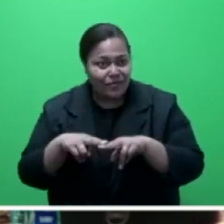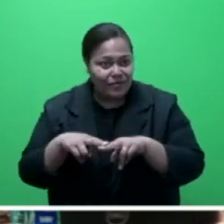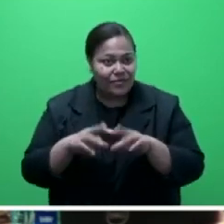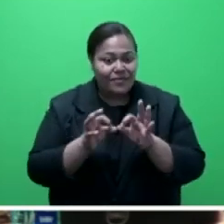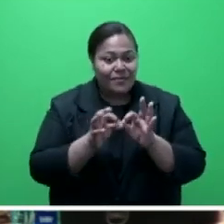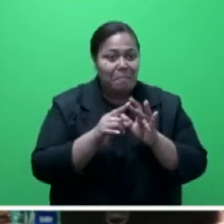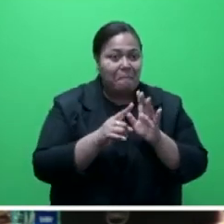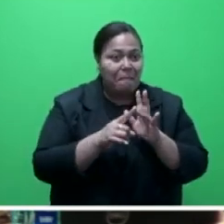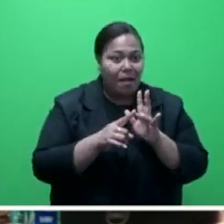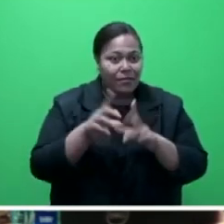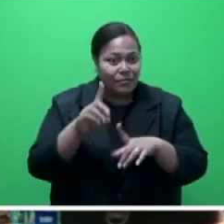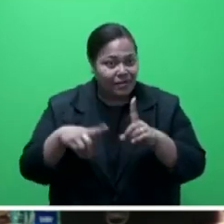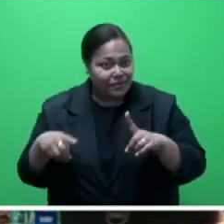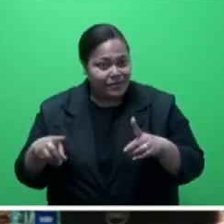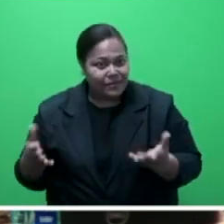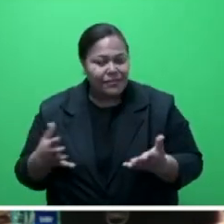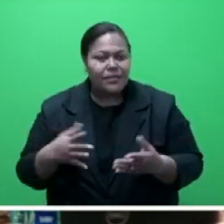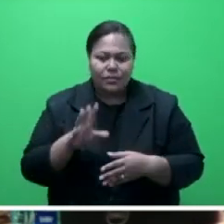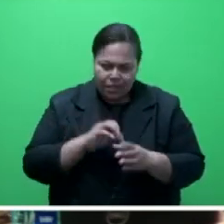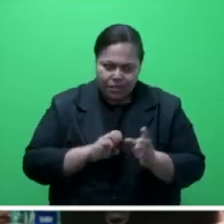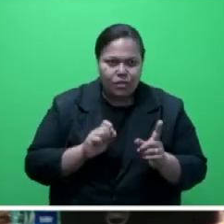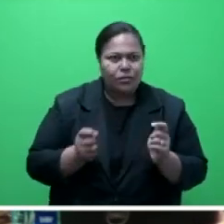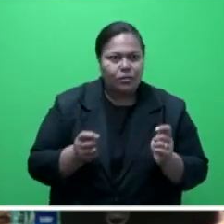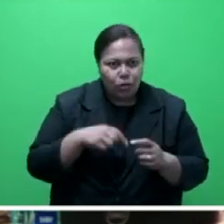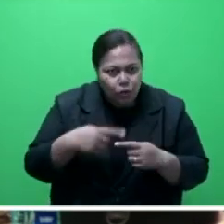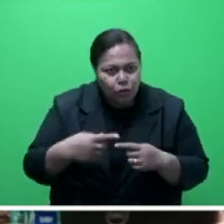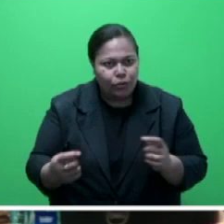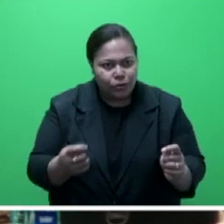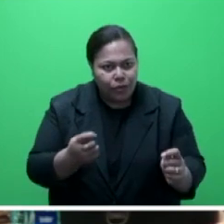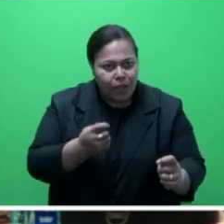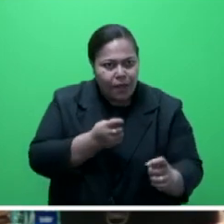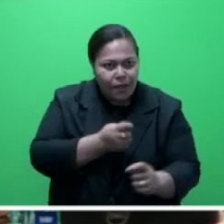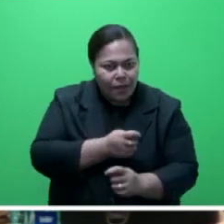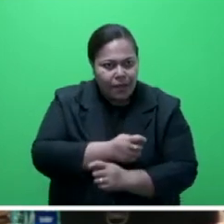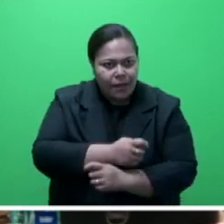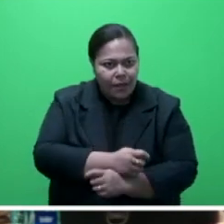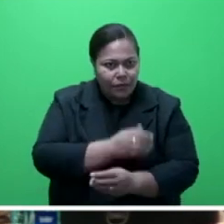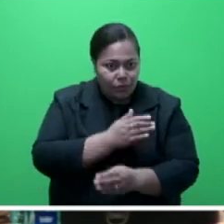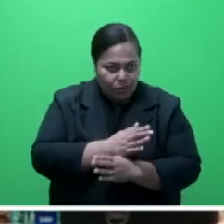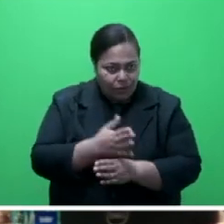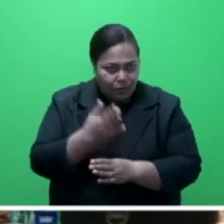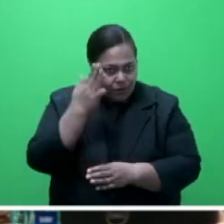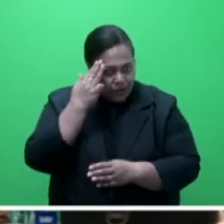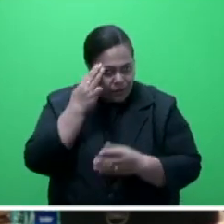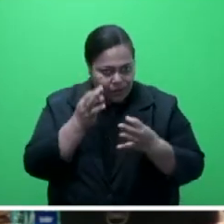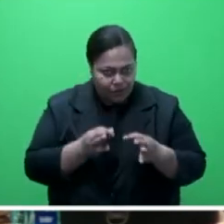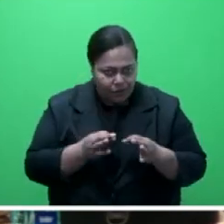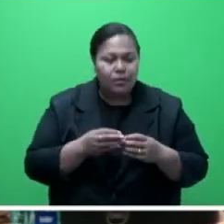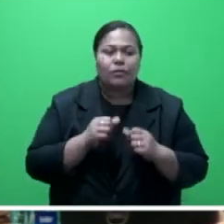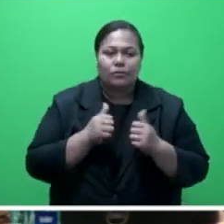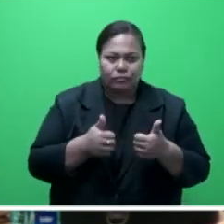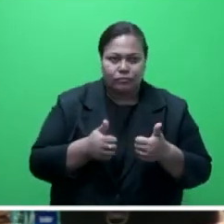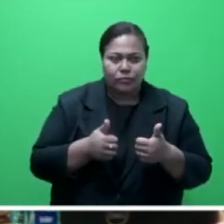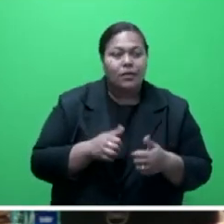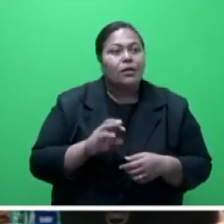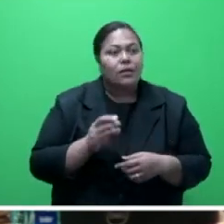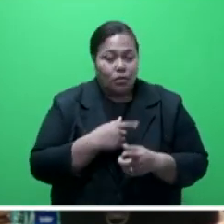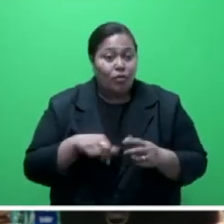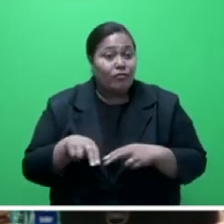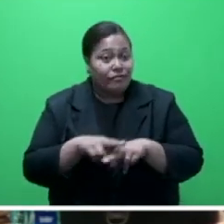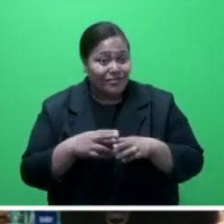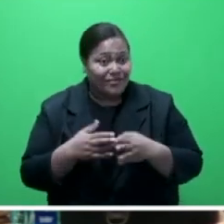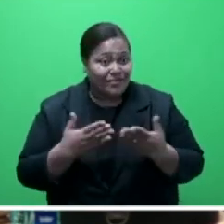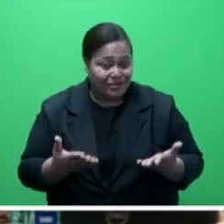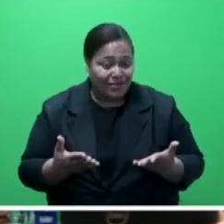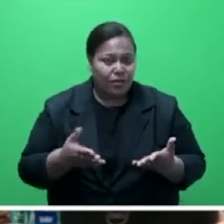evolve in terms of complexities and associated risks. As with our island neighbours, Fiji is continuously confronted by the